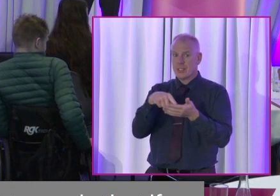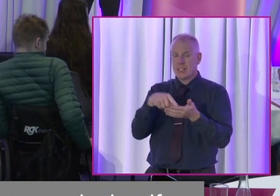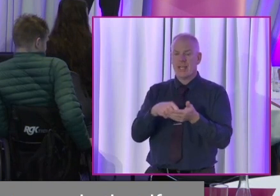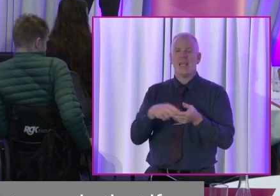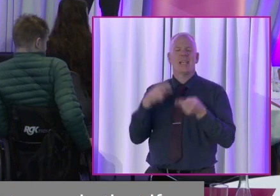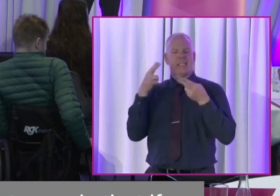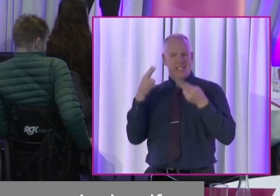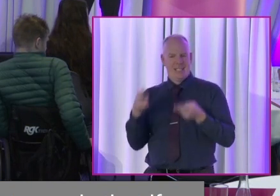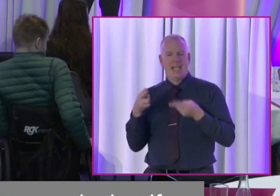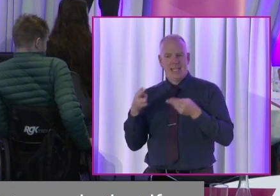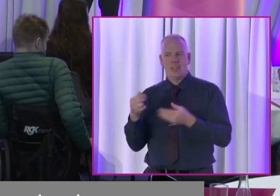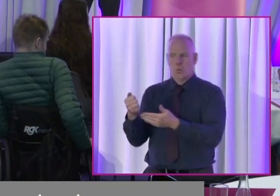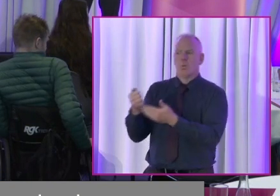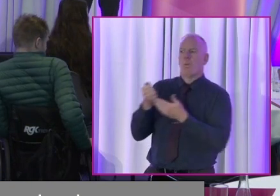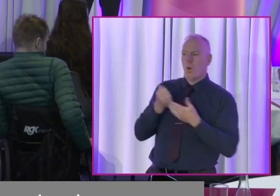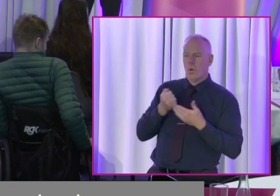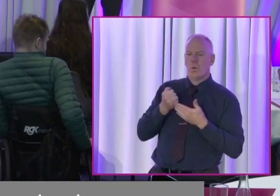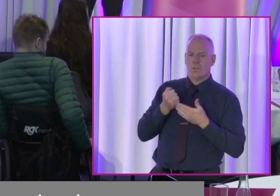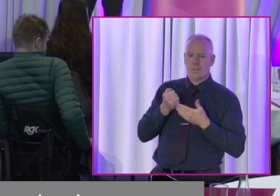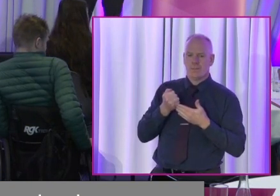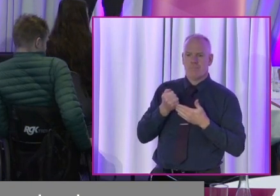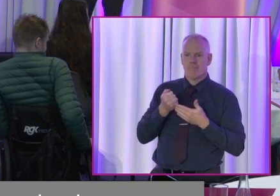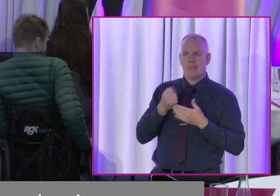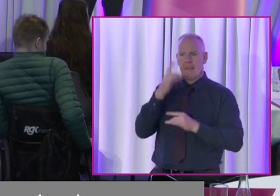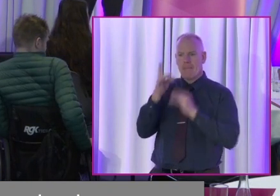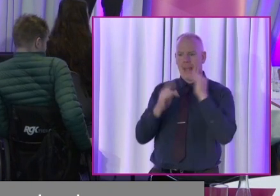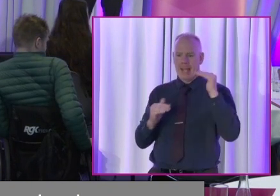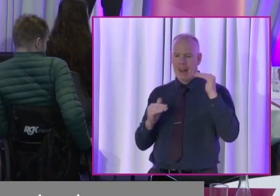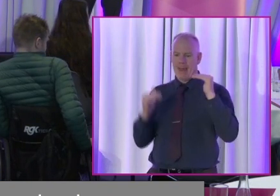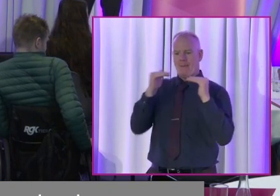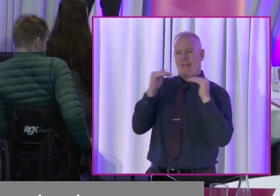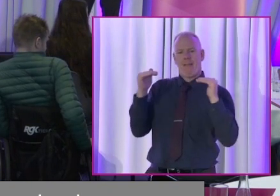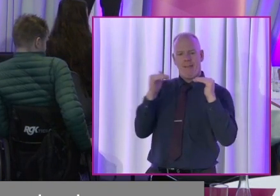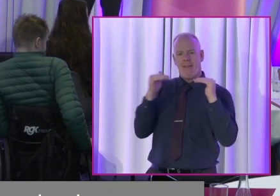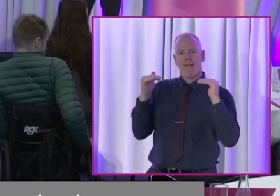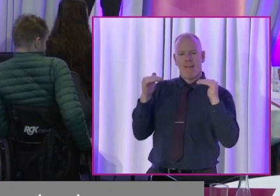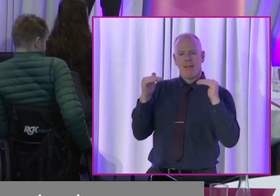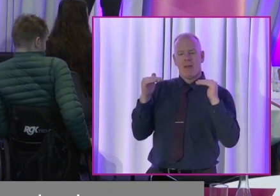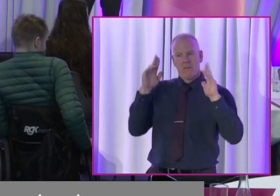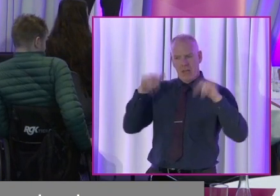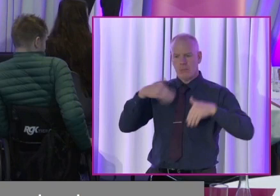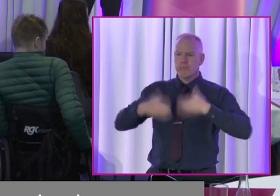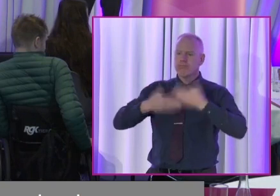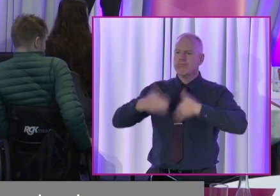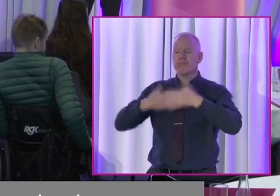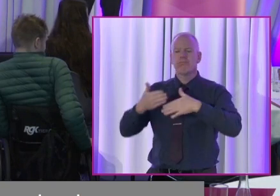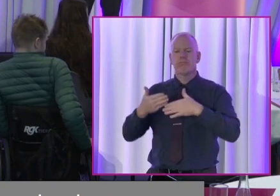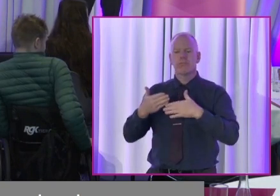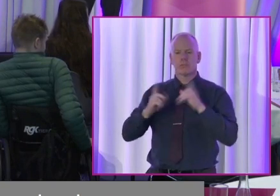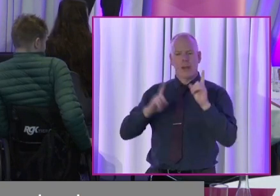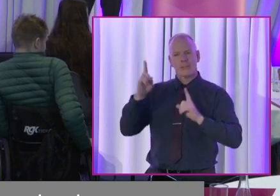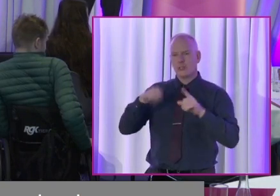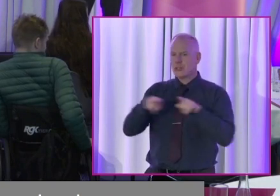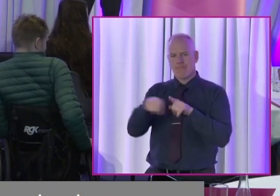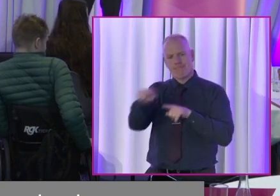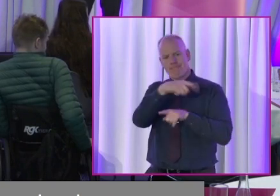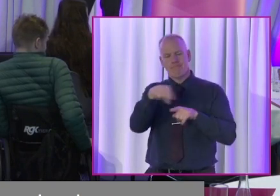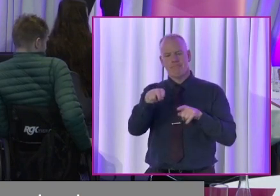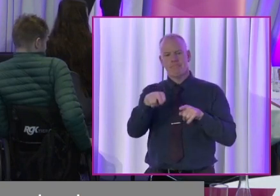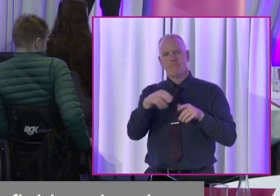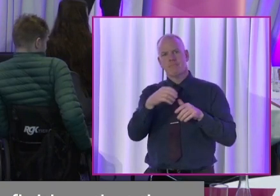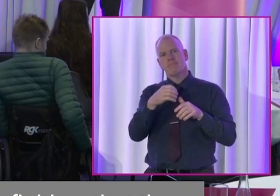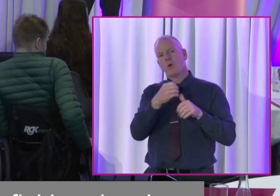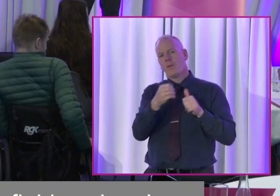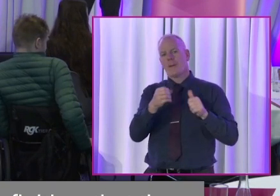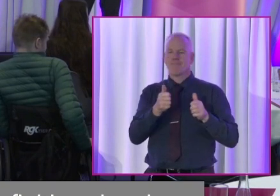they need this support to level the field so that they can compete with those, I'll